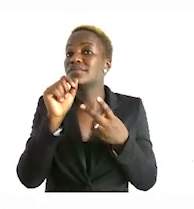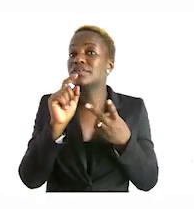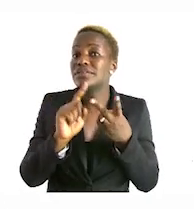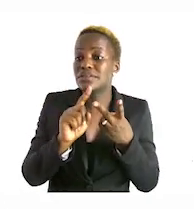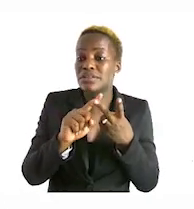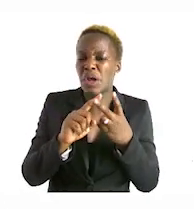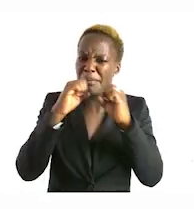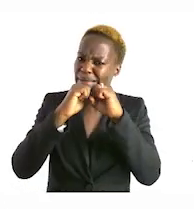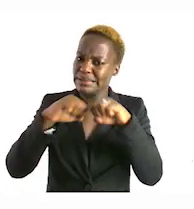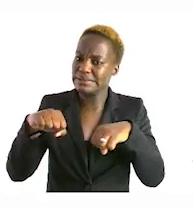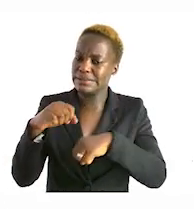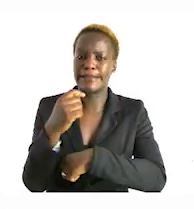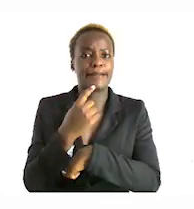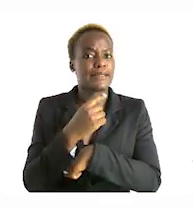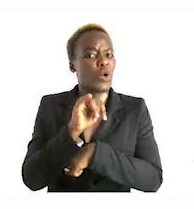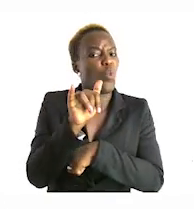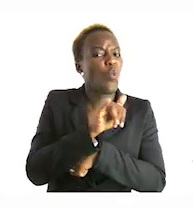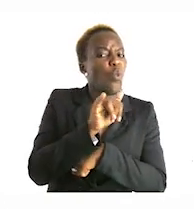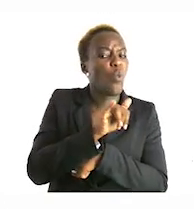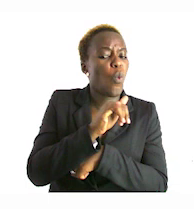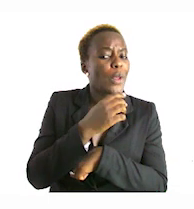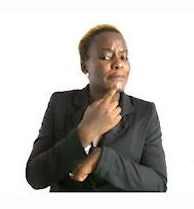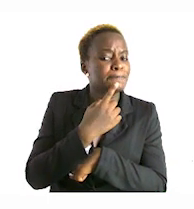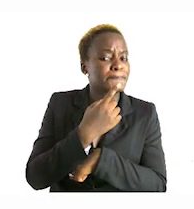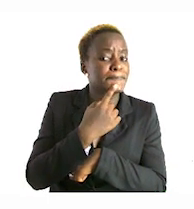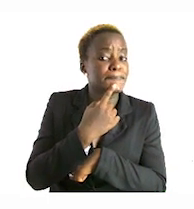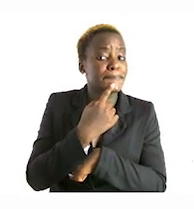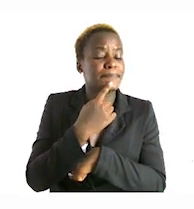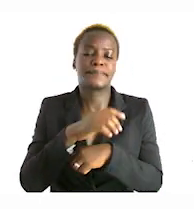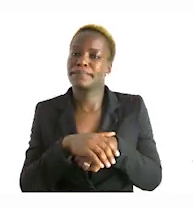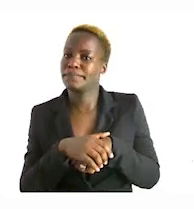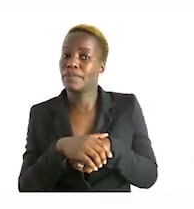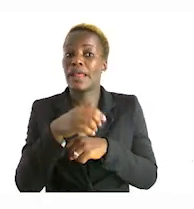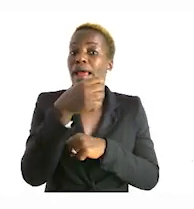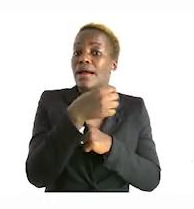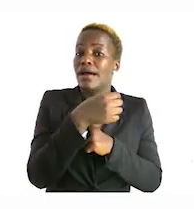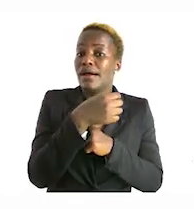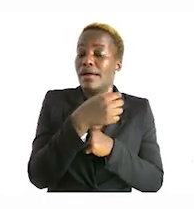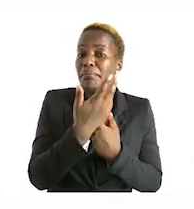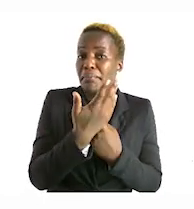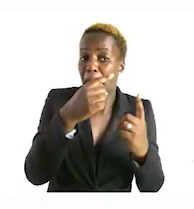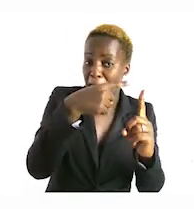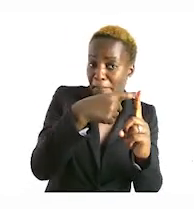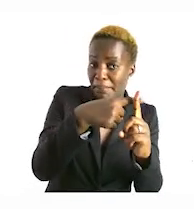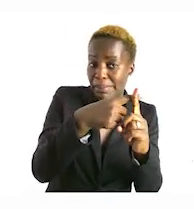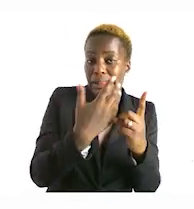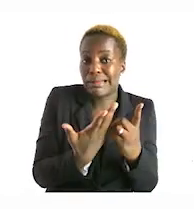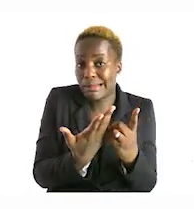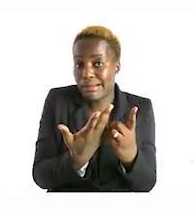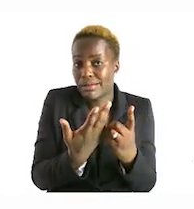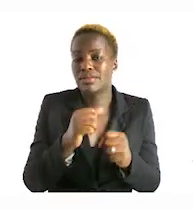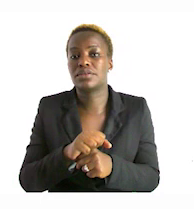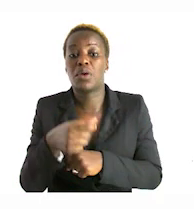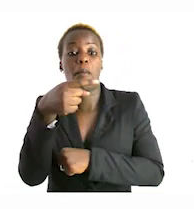determine which calculation we can use should it be the plus or